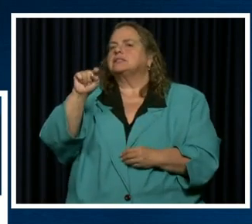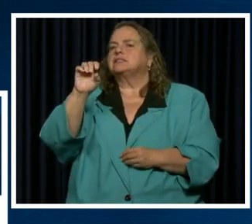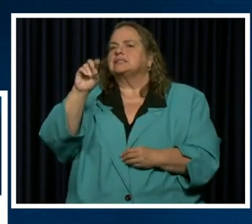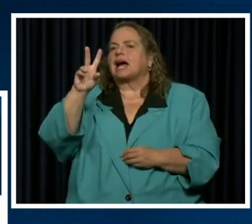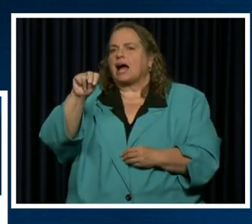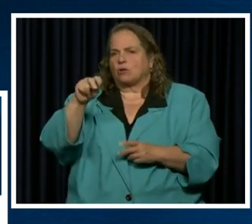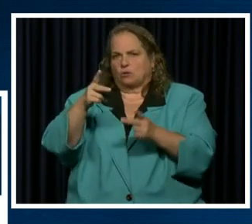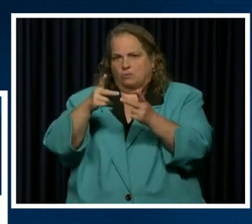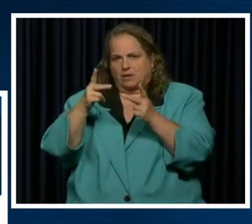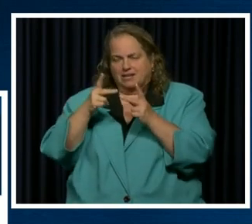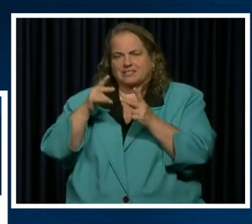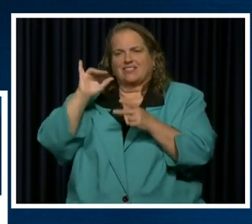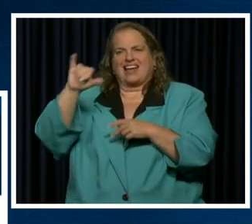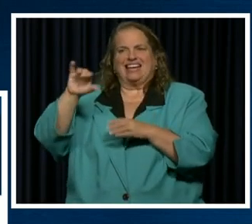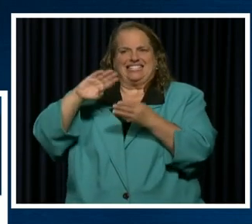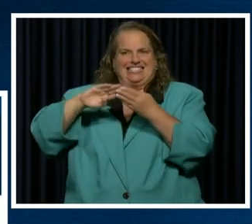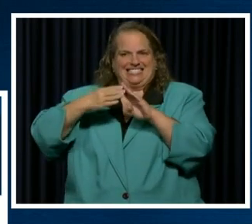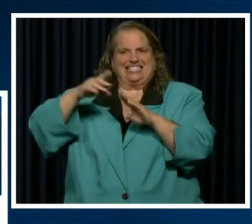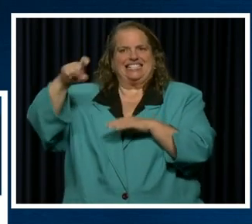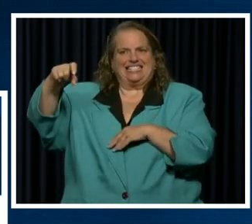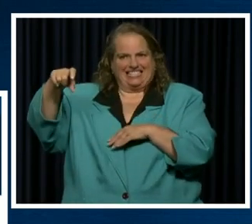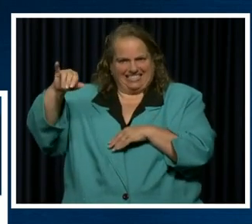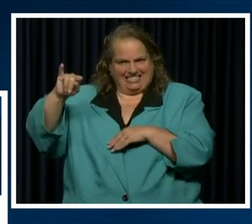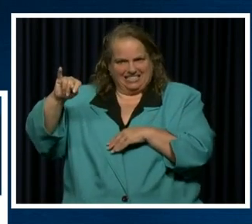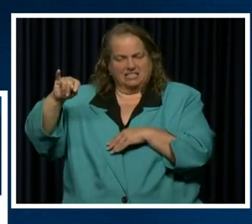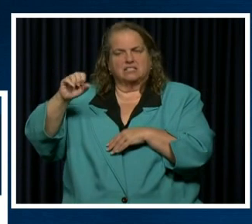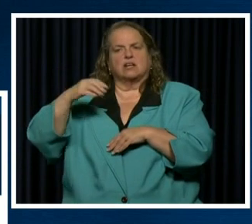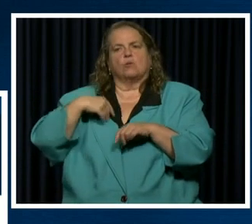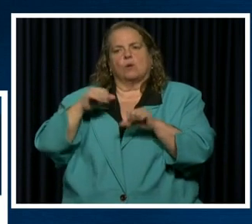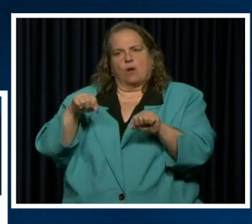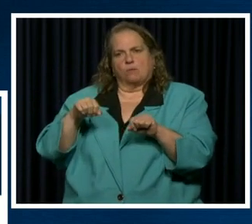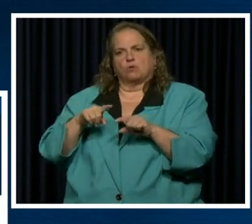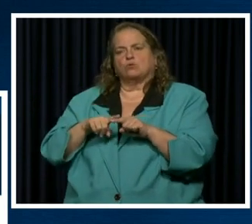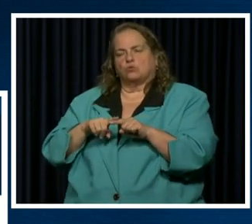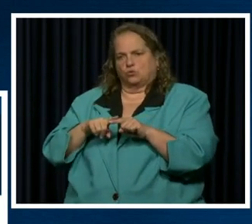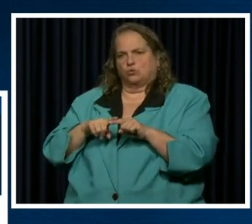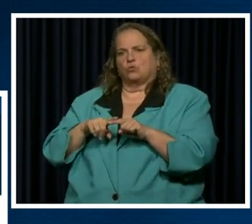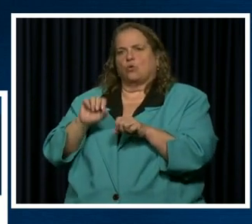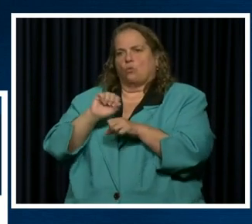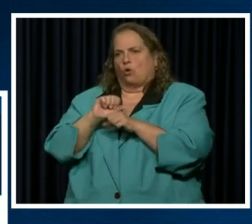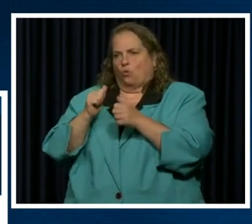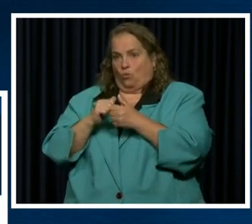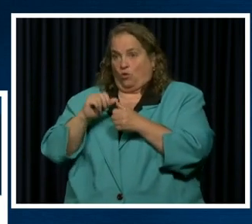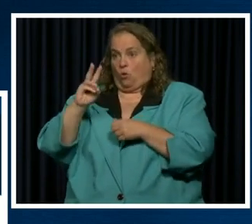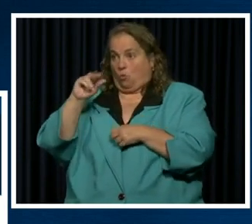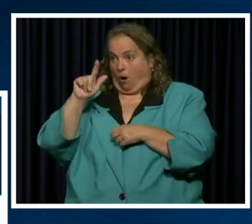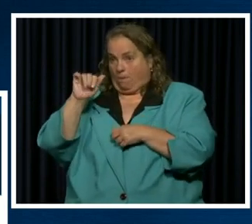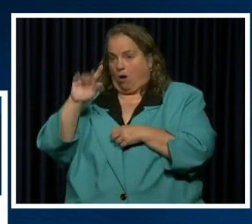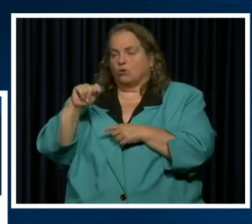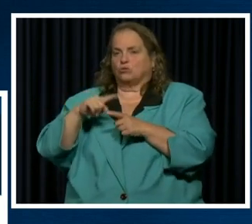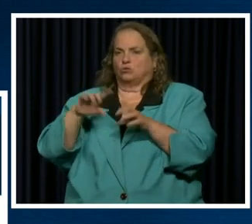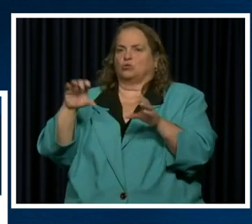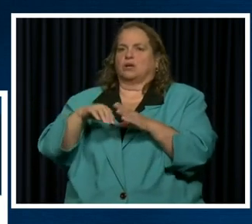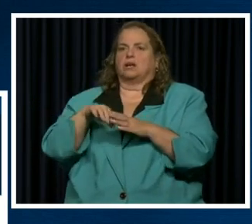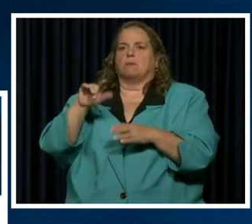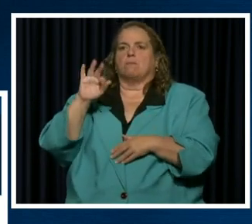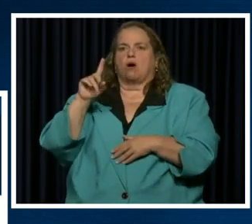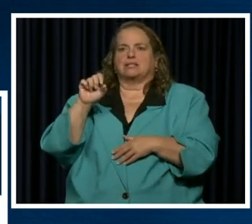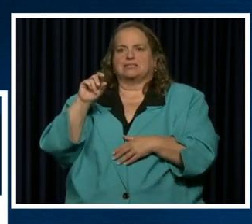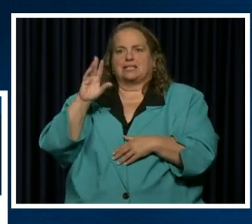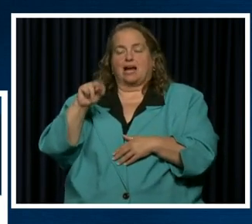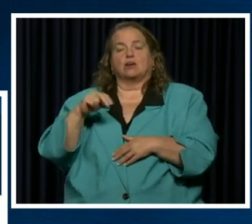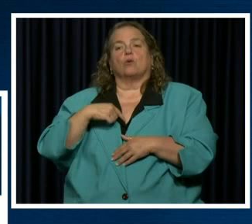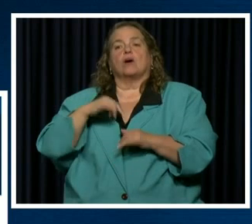something that that city knew it needed. Uh, and and we were able to to step up and work with them. Today we are announcing